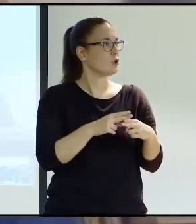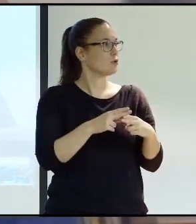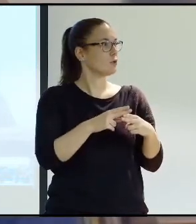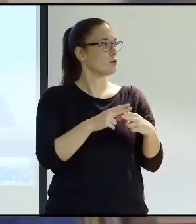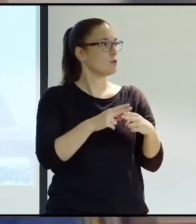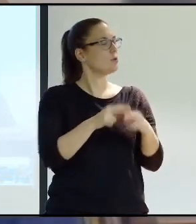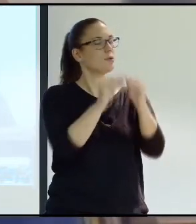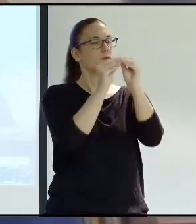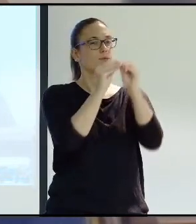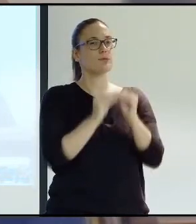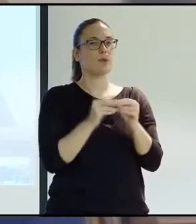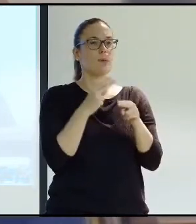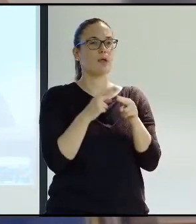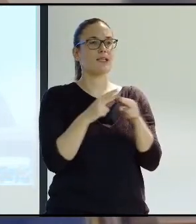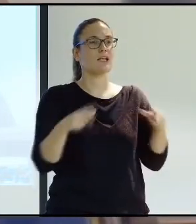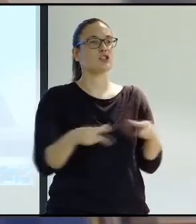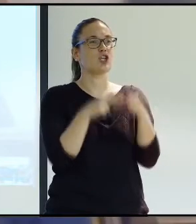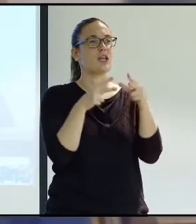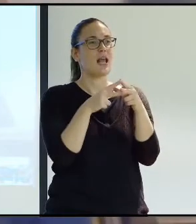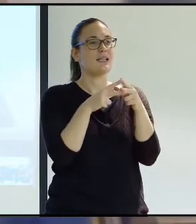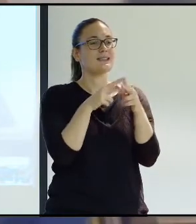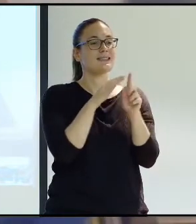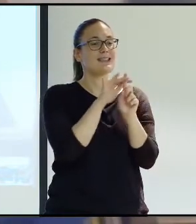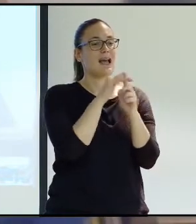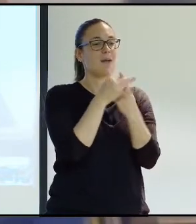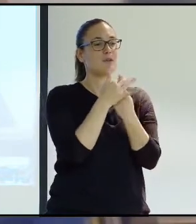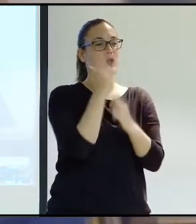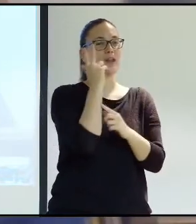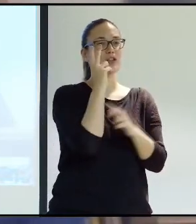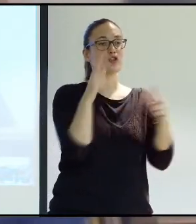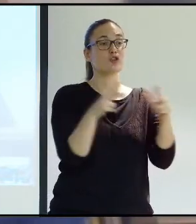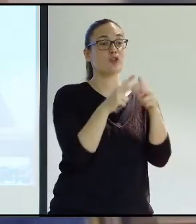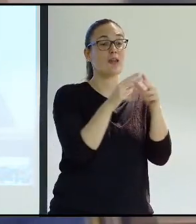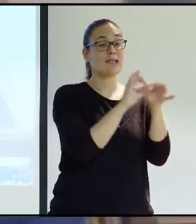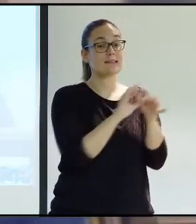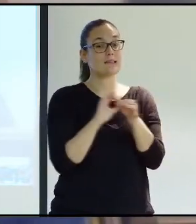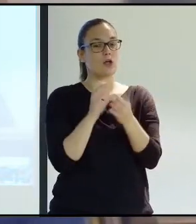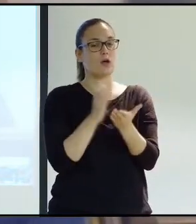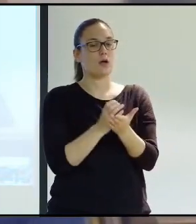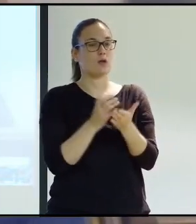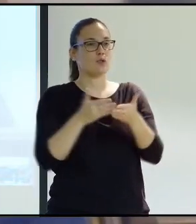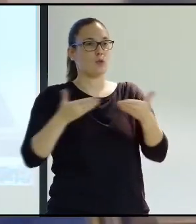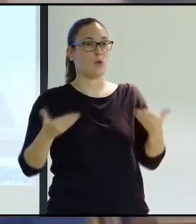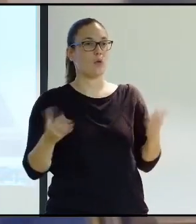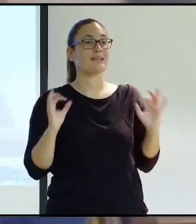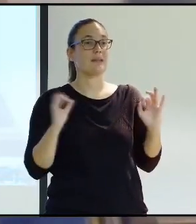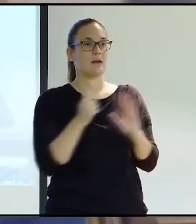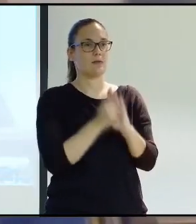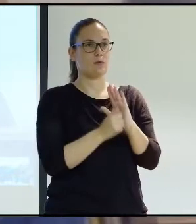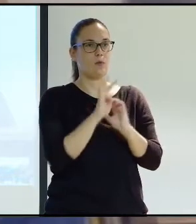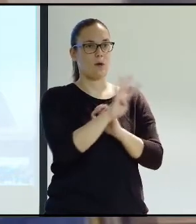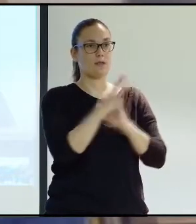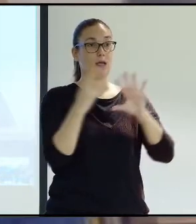based on the social rights, which are